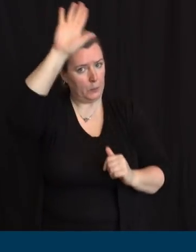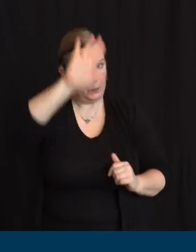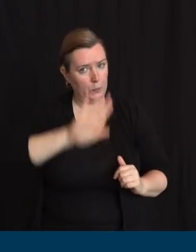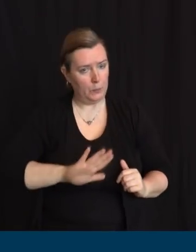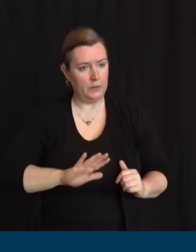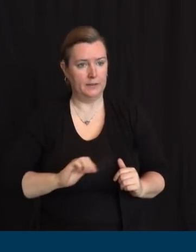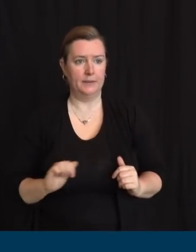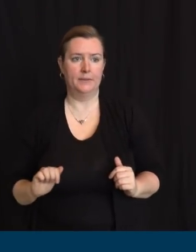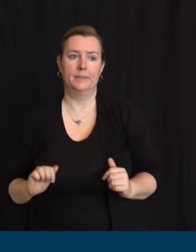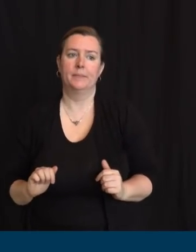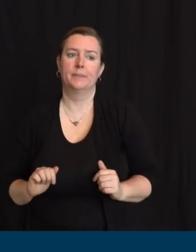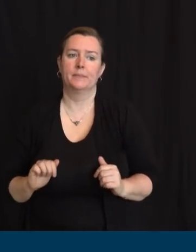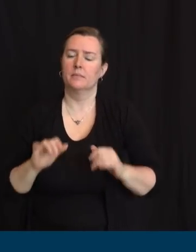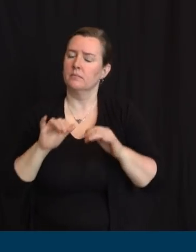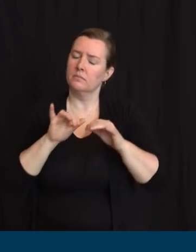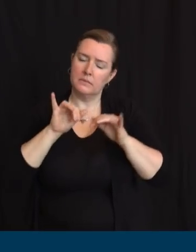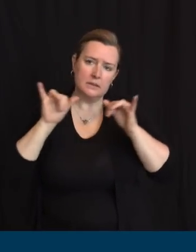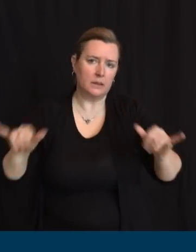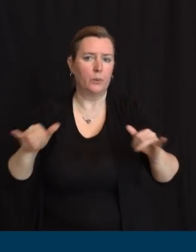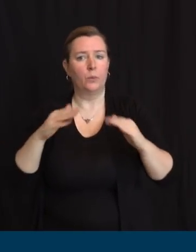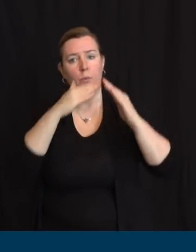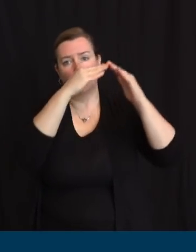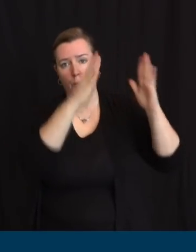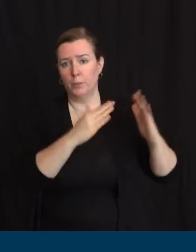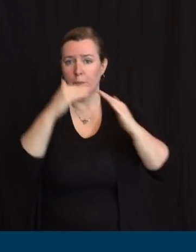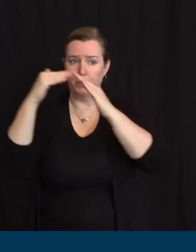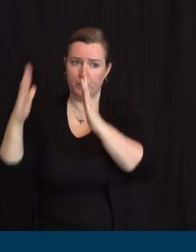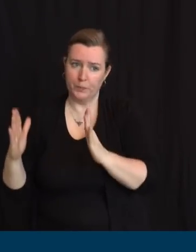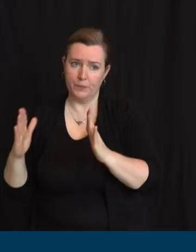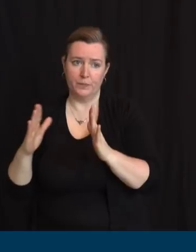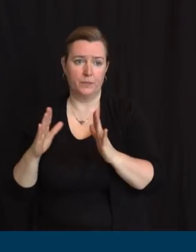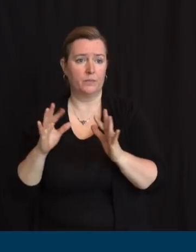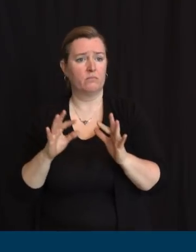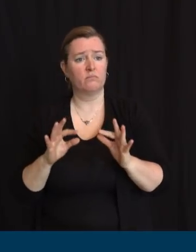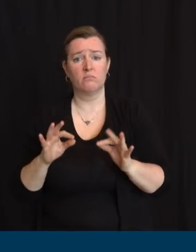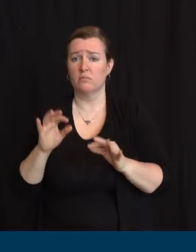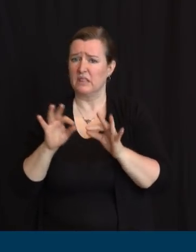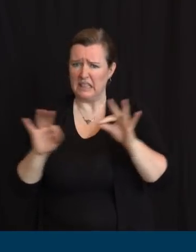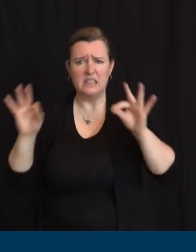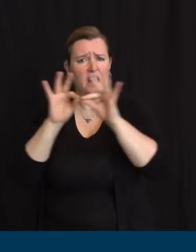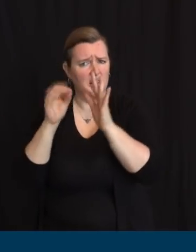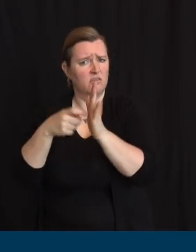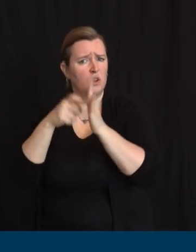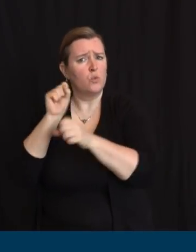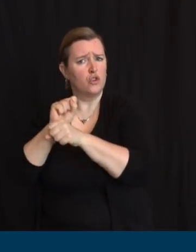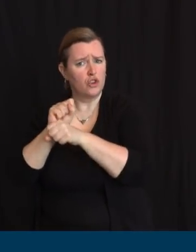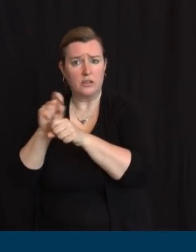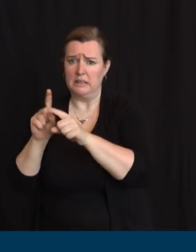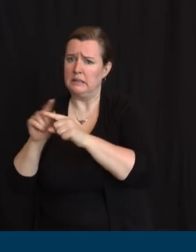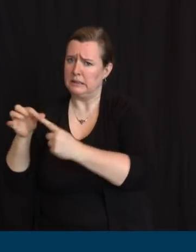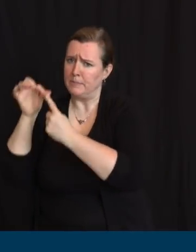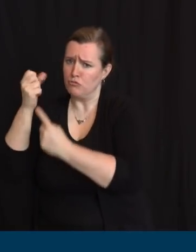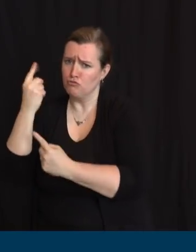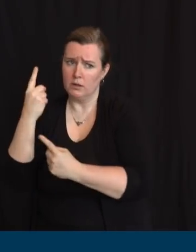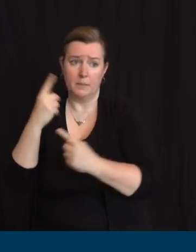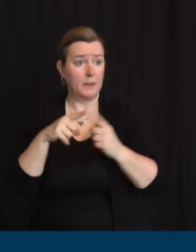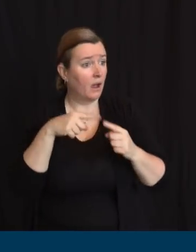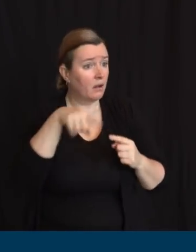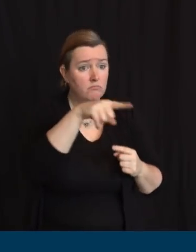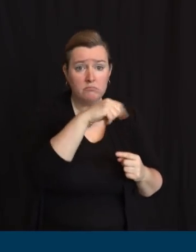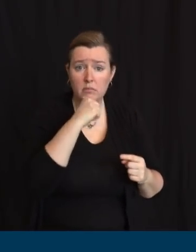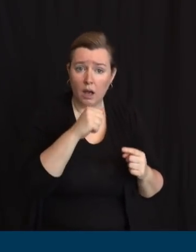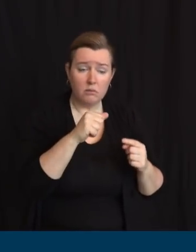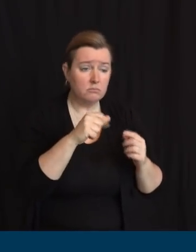Absolutely stay at home. Unless it is essential for us to get out. And if we do go out, we have to keep wearing our face